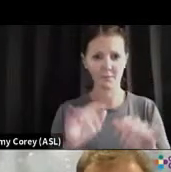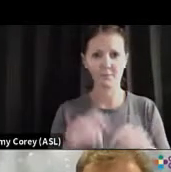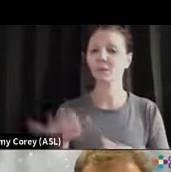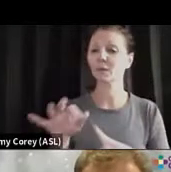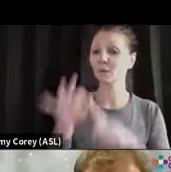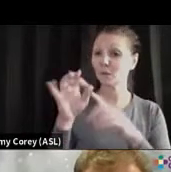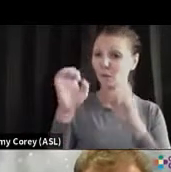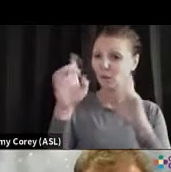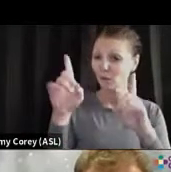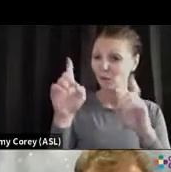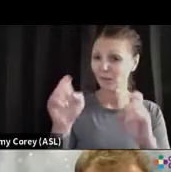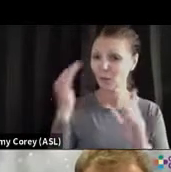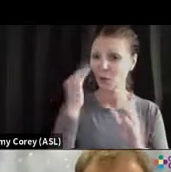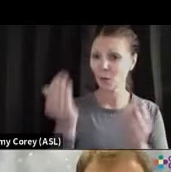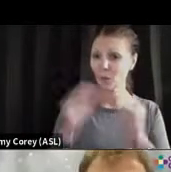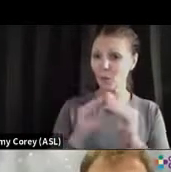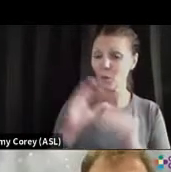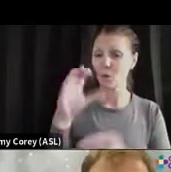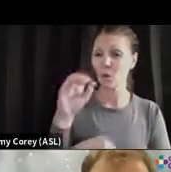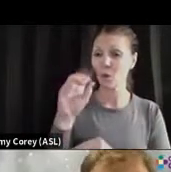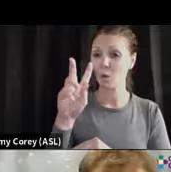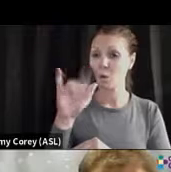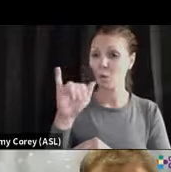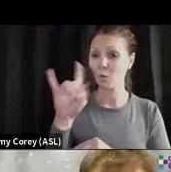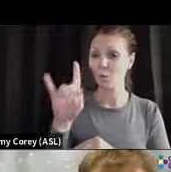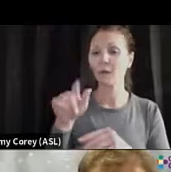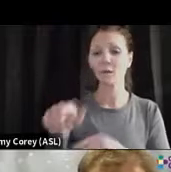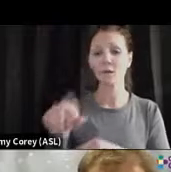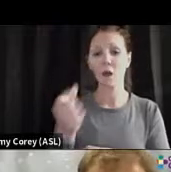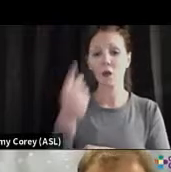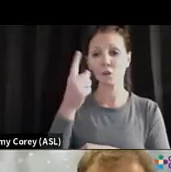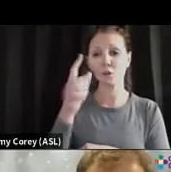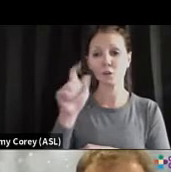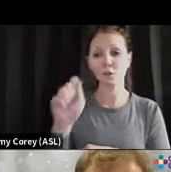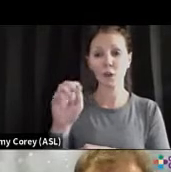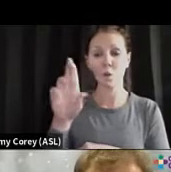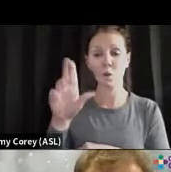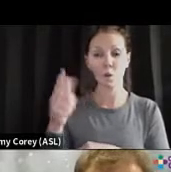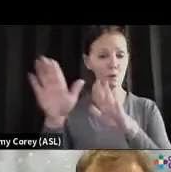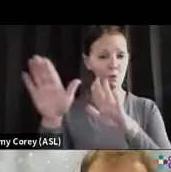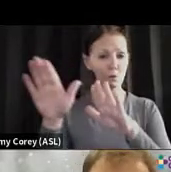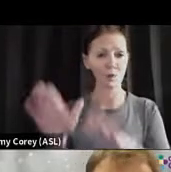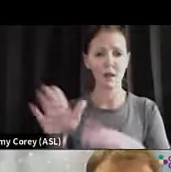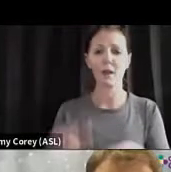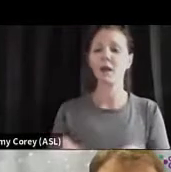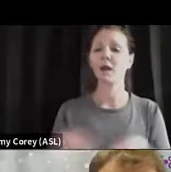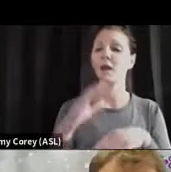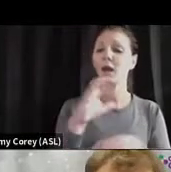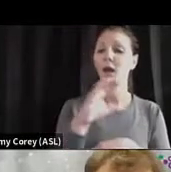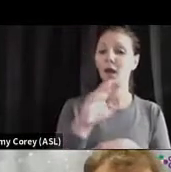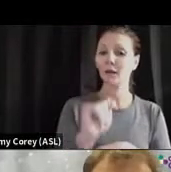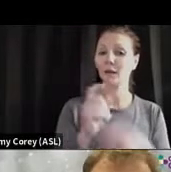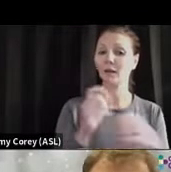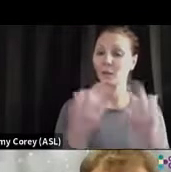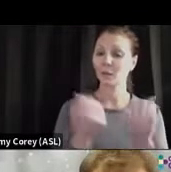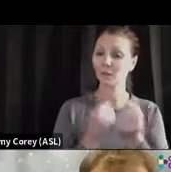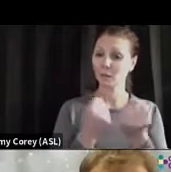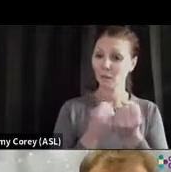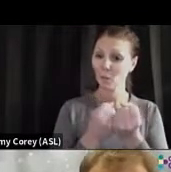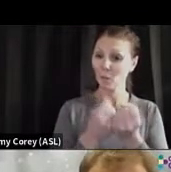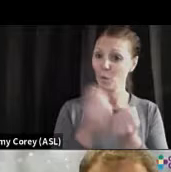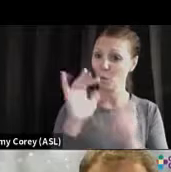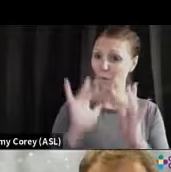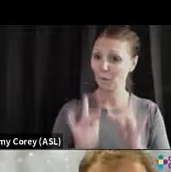and COVID, understood.org is a great website. Connecticut Family Support Network is very helpful for families. And then finally, most importantly,